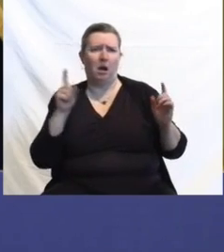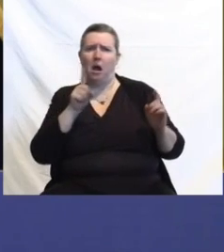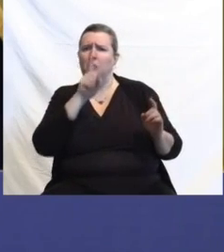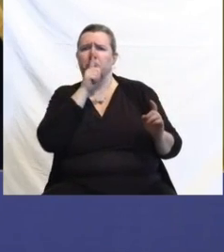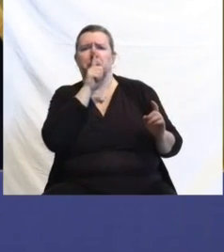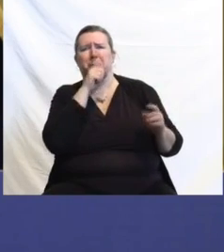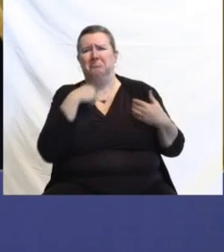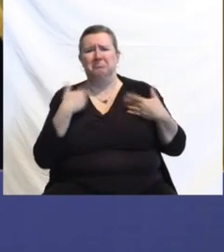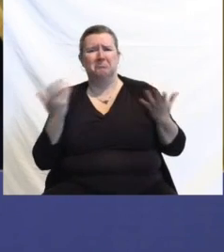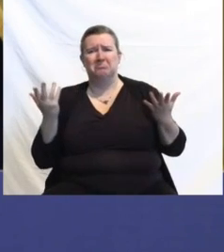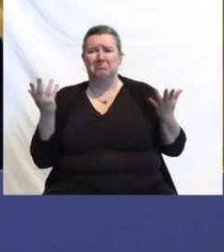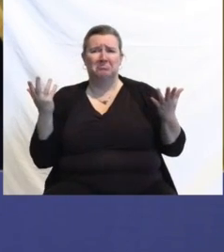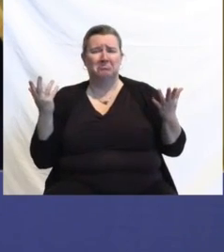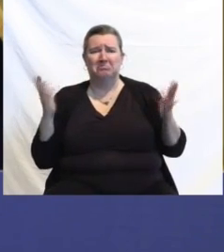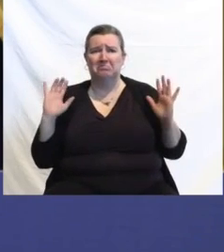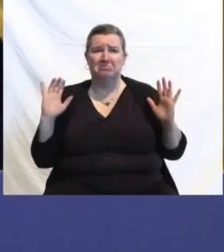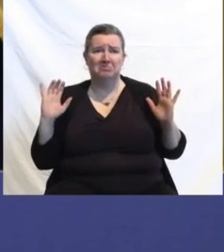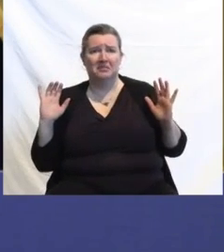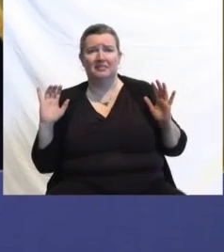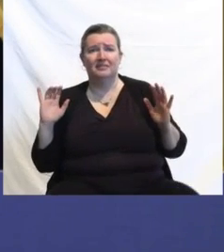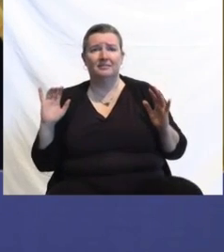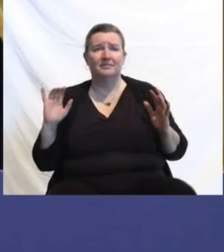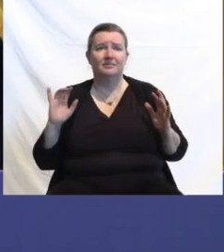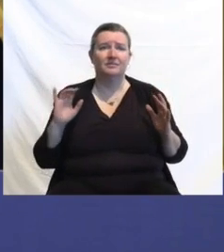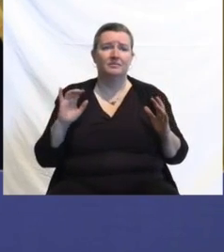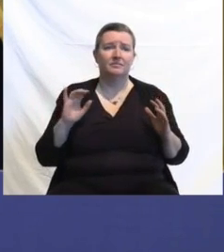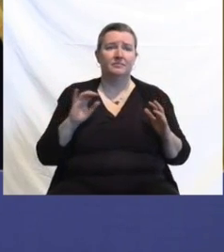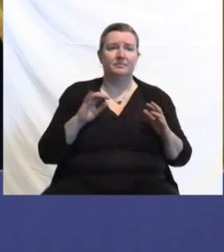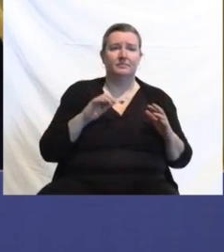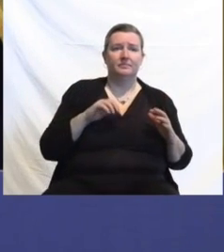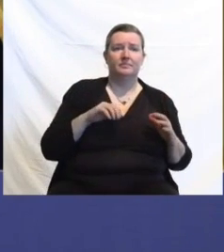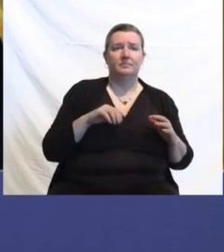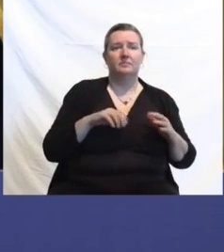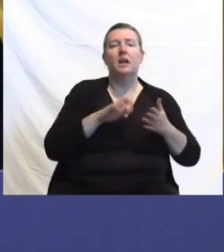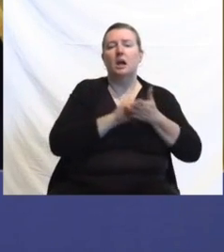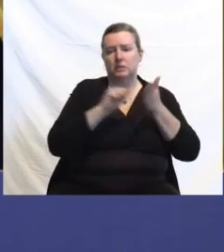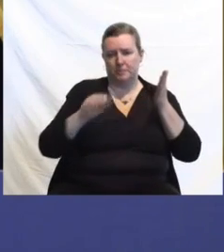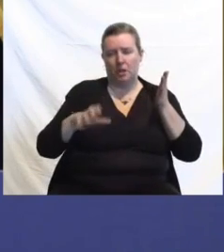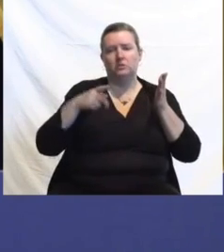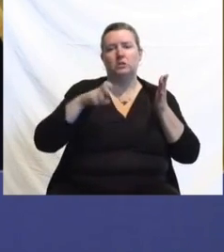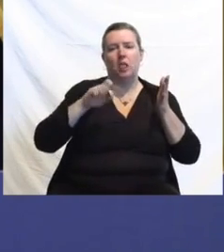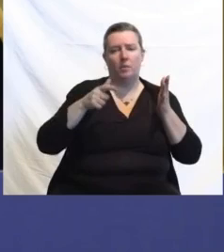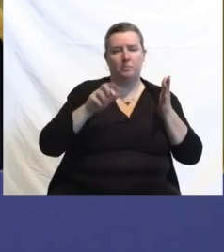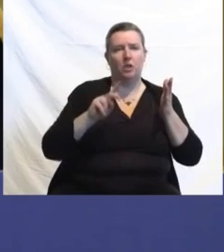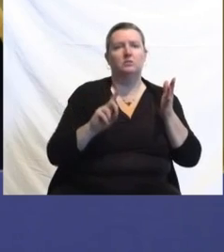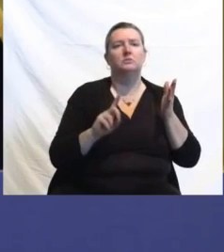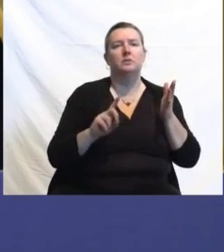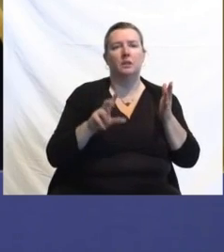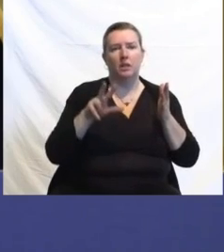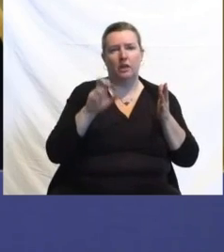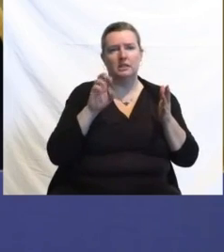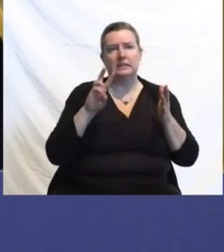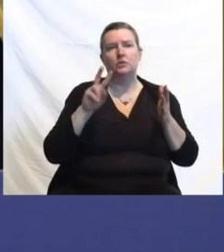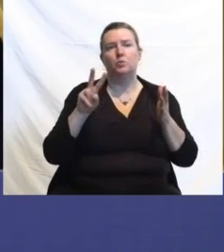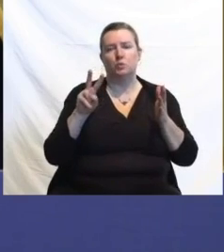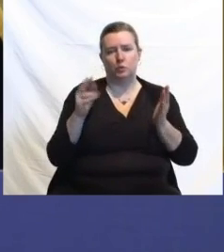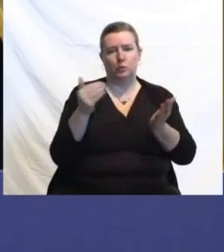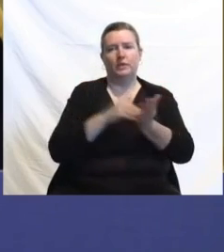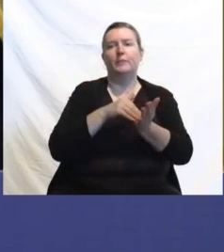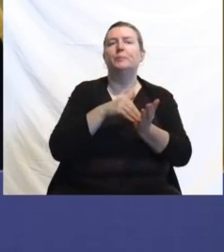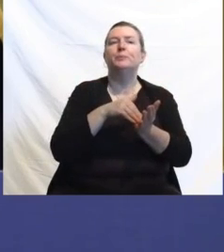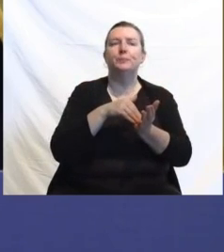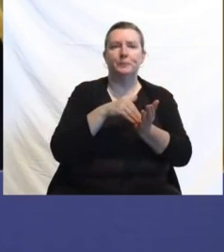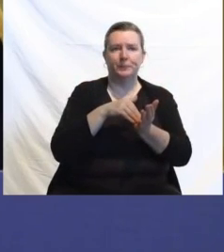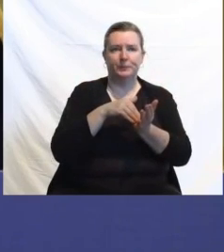am proud of the fact that we've expunged 362,000 low-end drug records. I'm proud to